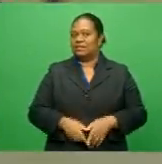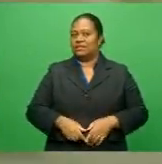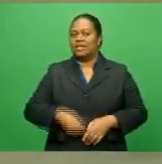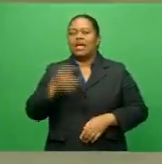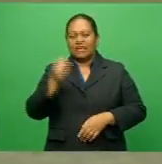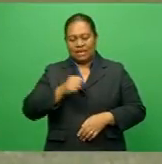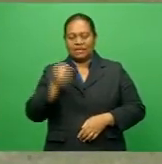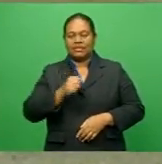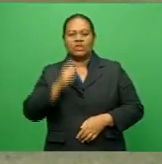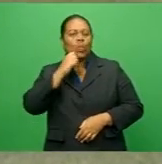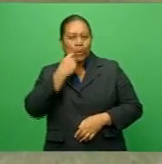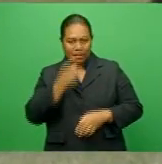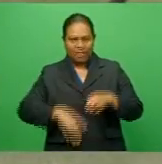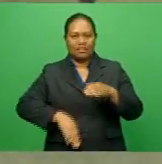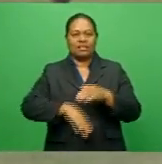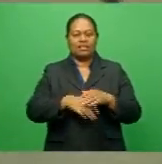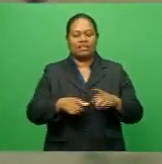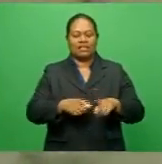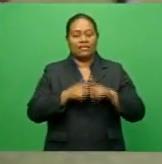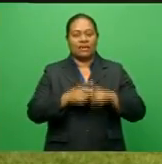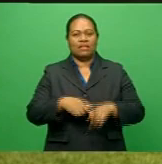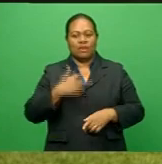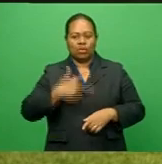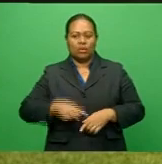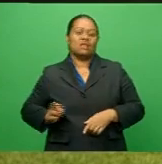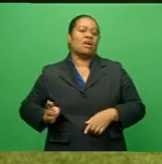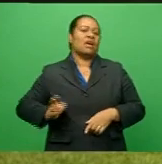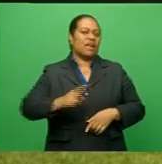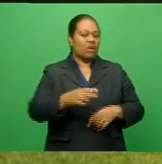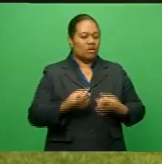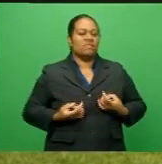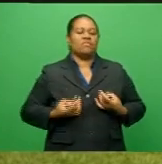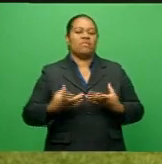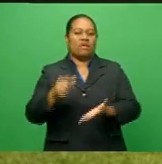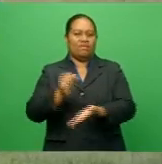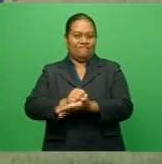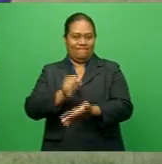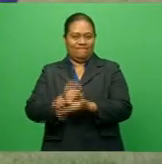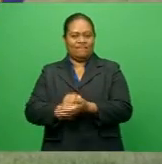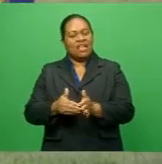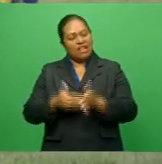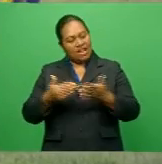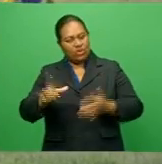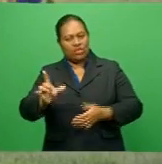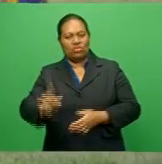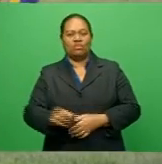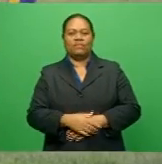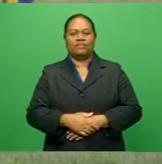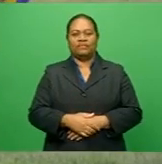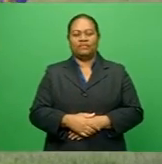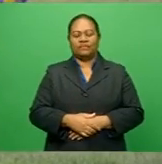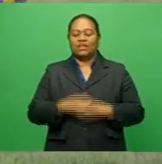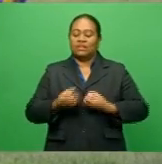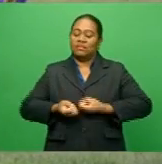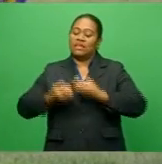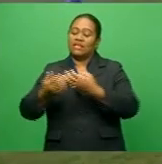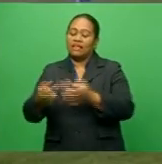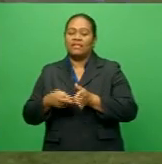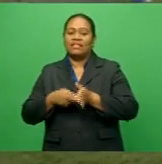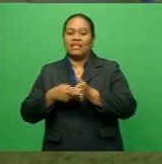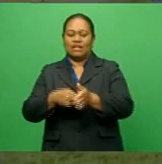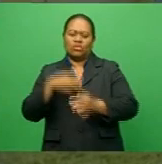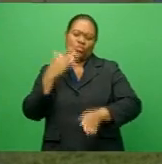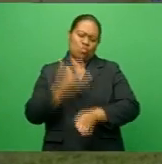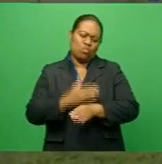tough. know Rewa will be coming firing, so we need to prepare for that and that is what we are doing. The break has also given Nandi a chance to